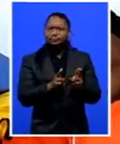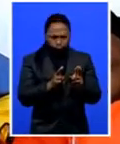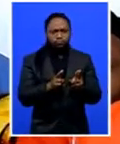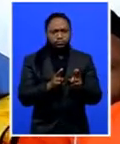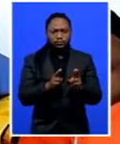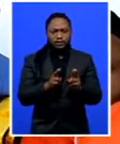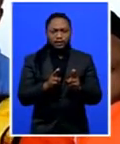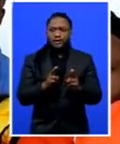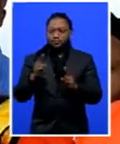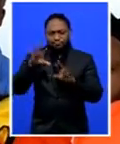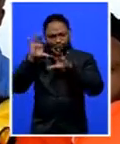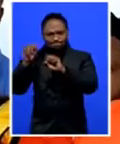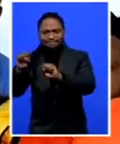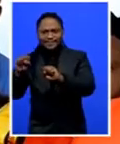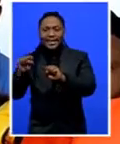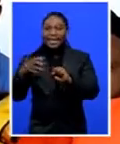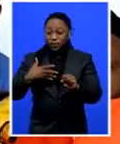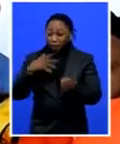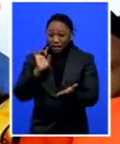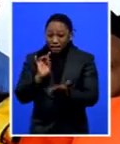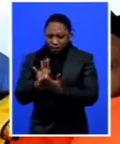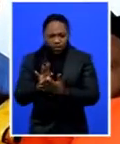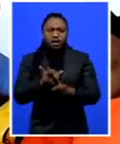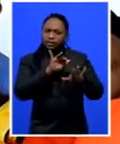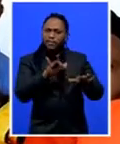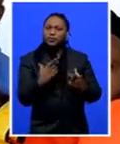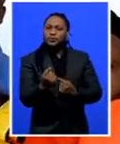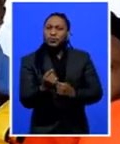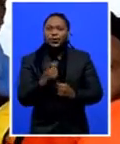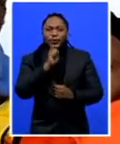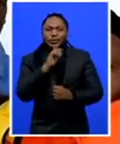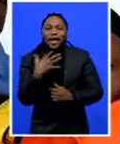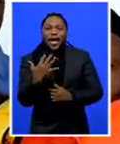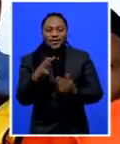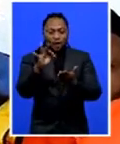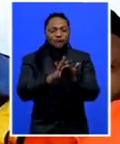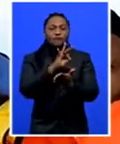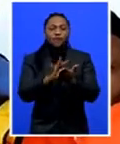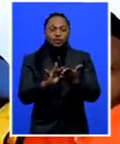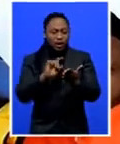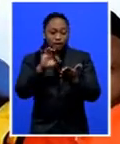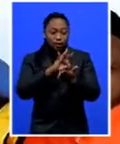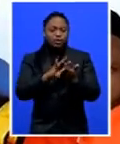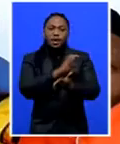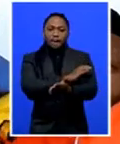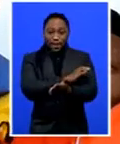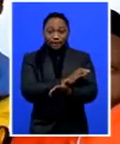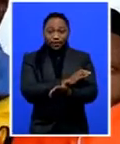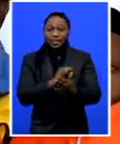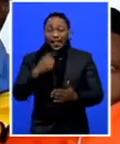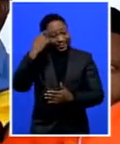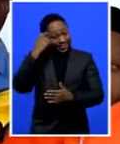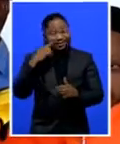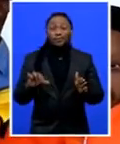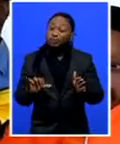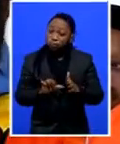And they are taken out by the people of that country using the power that they have, the power of voting. I think it is